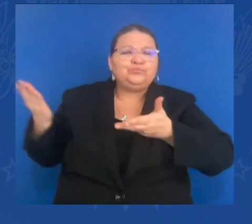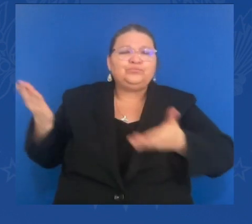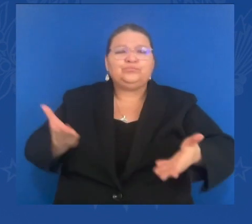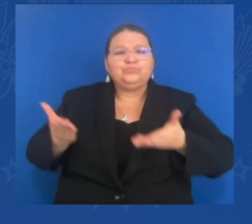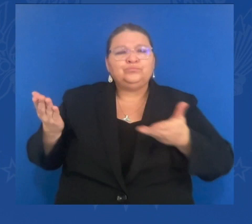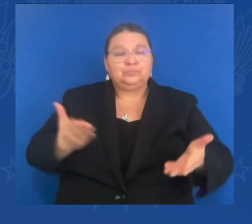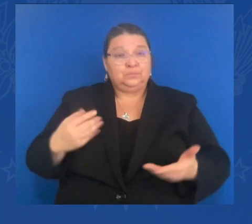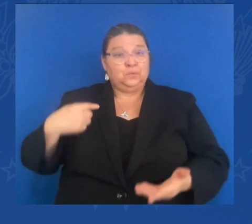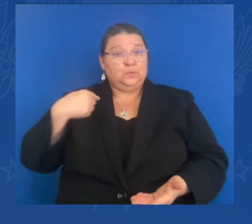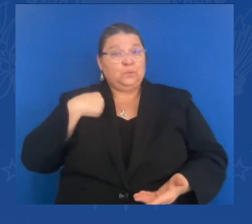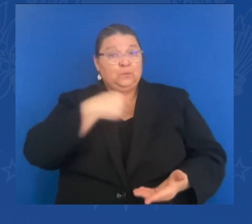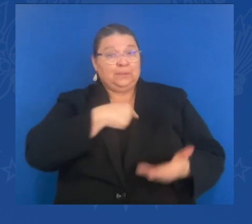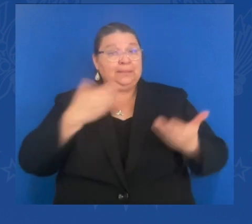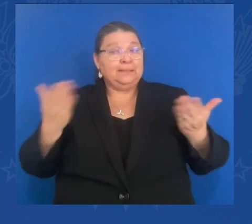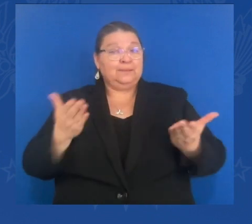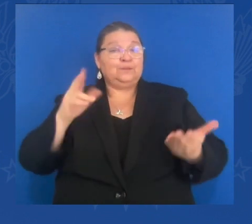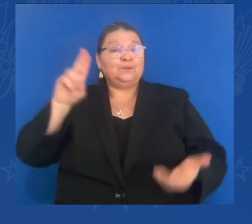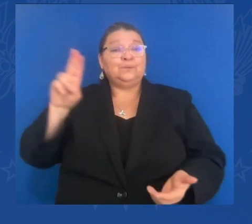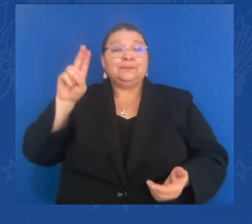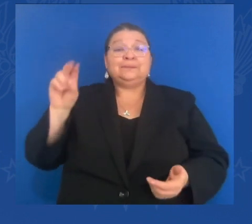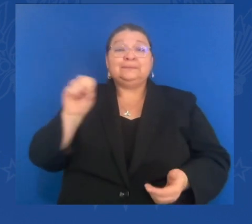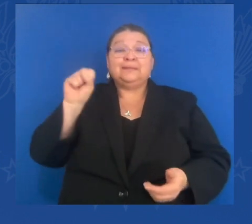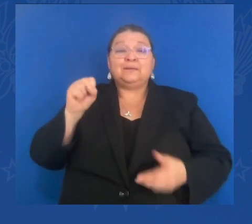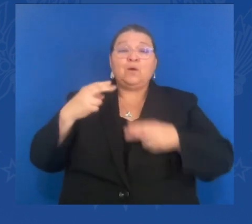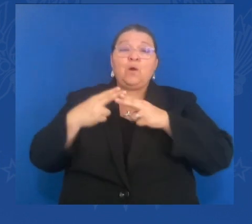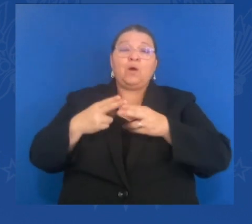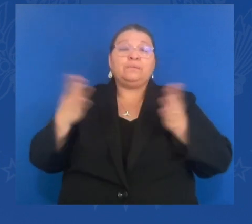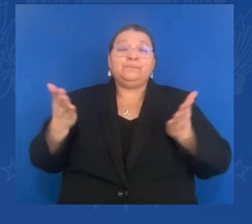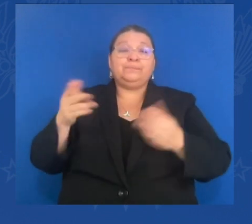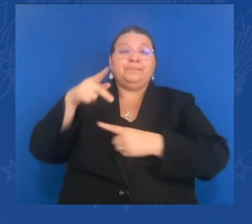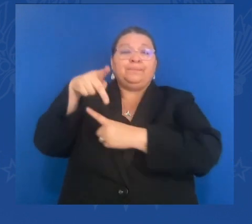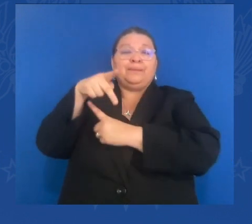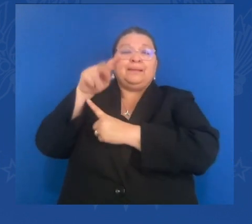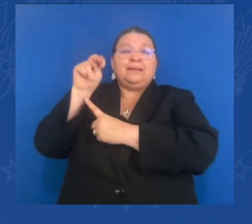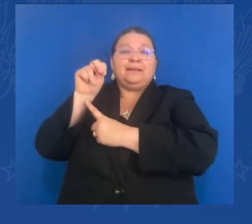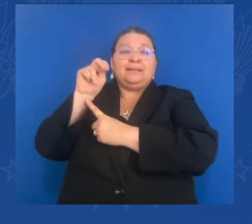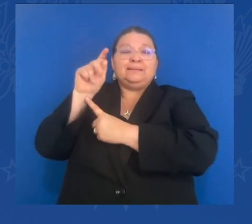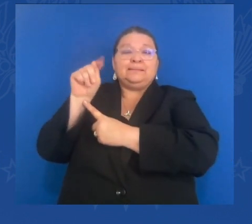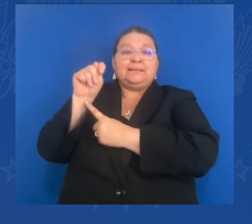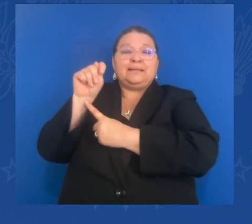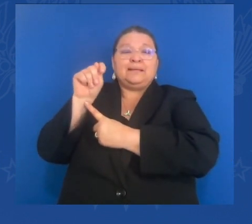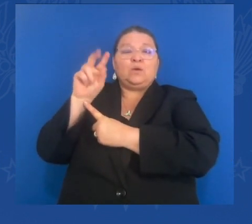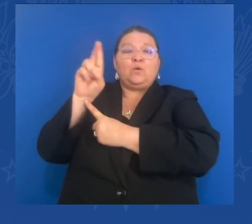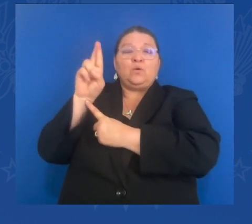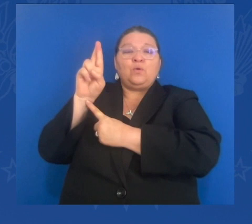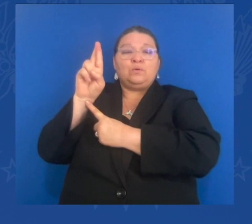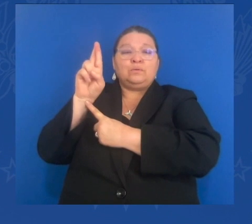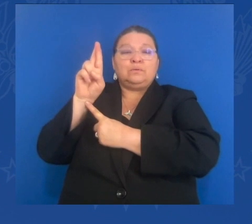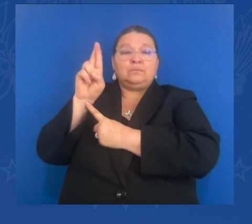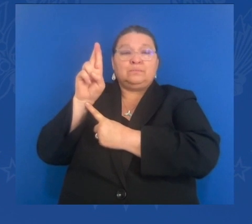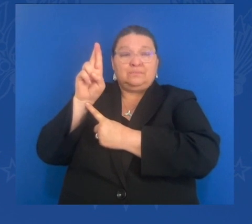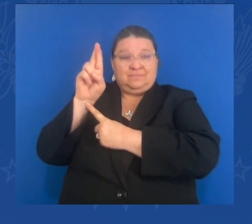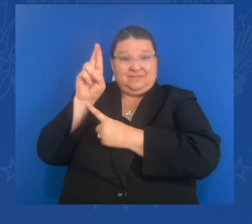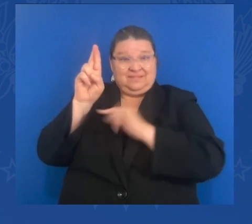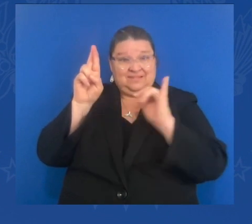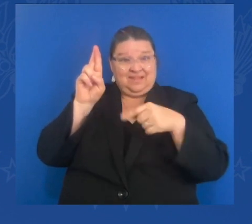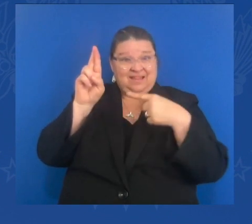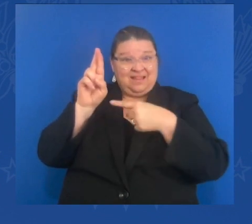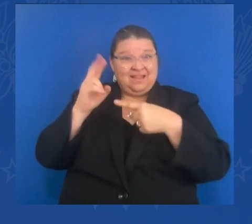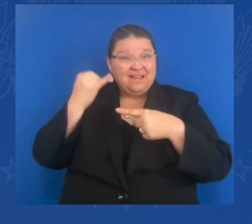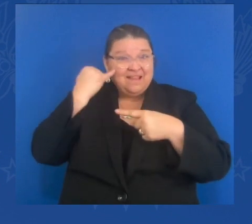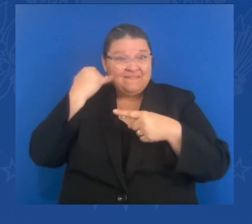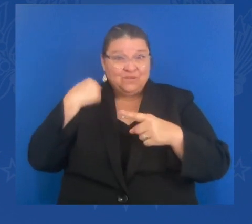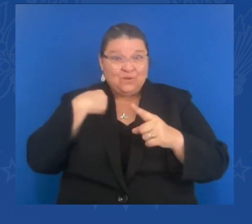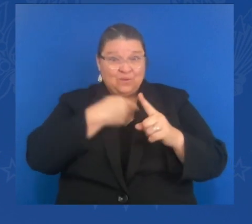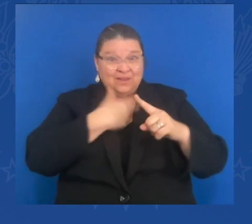PNTR. But it's the same thing. Revoking PNTR for Russia is going to make it harder for Russia to do business with the United